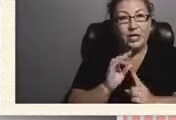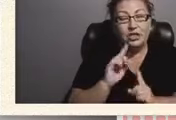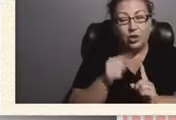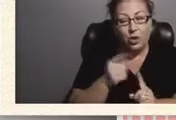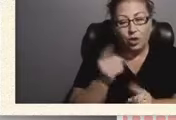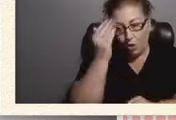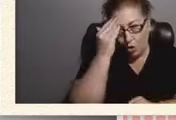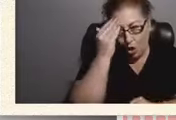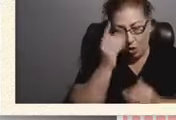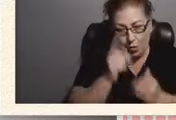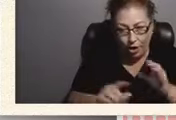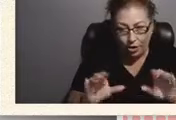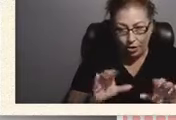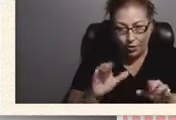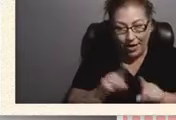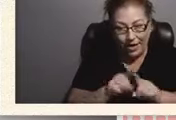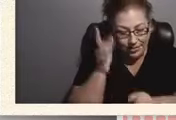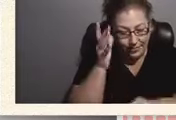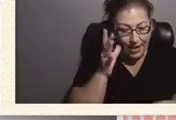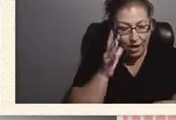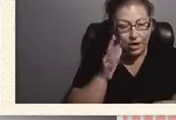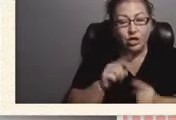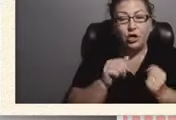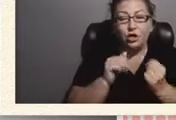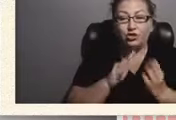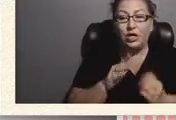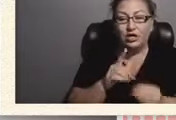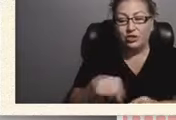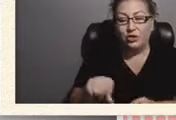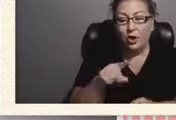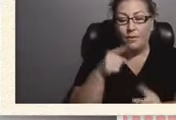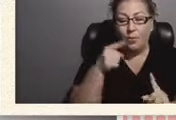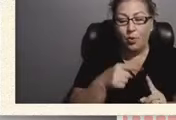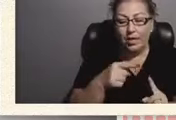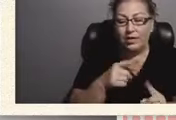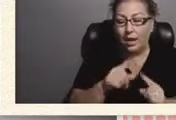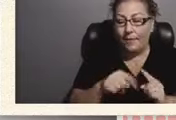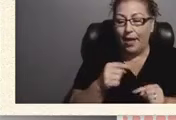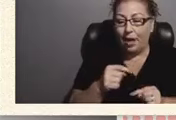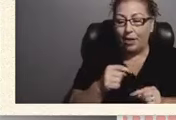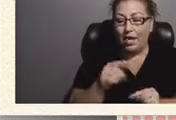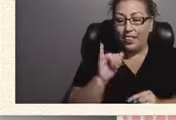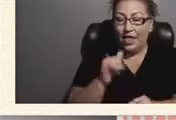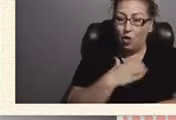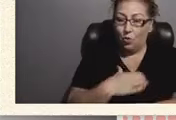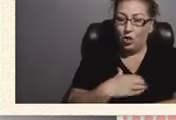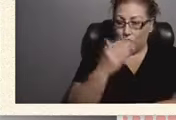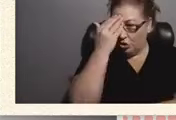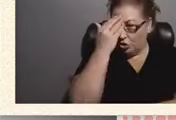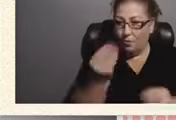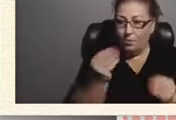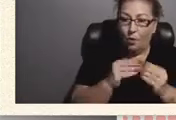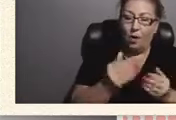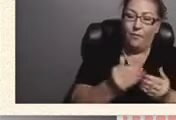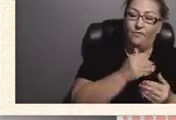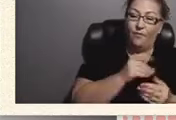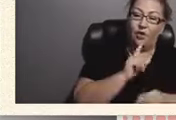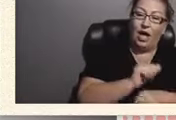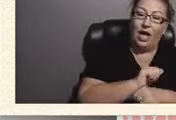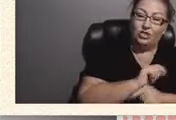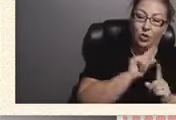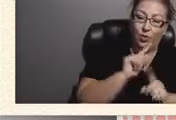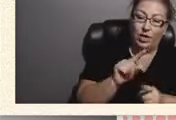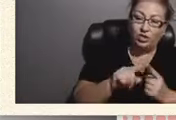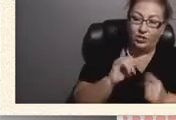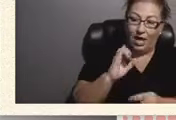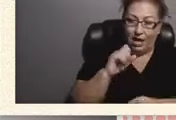doing as a parent to address your point about that you wish that you knew more before you actually went into the iep there's